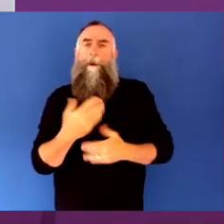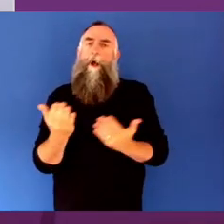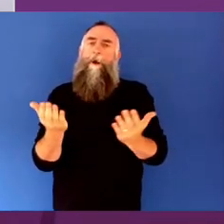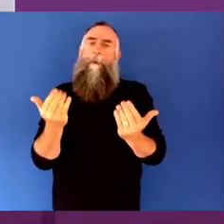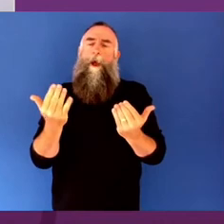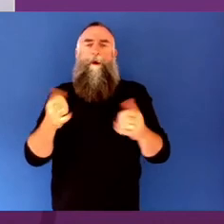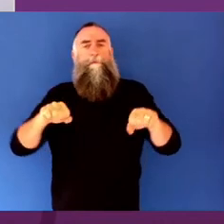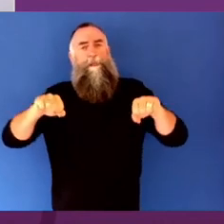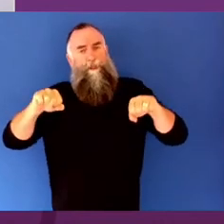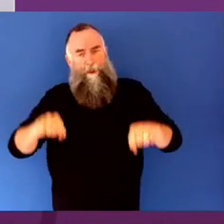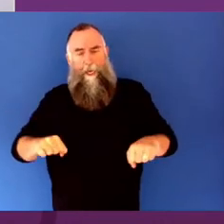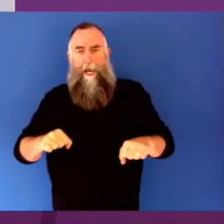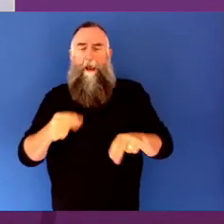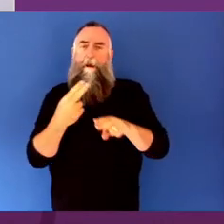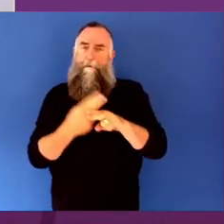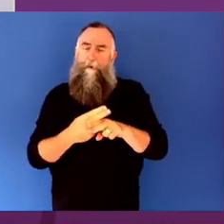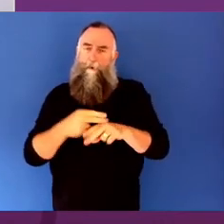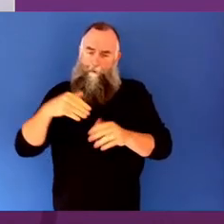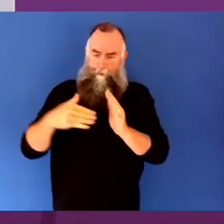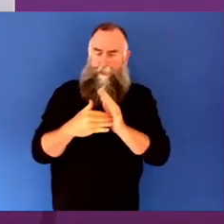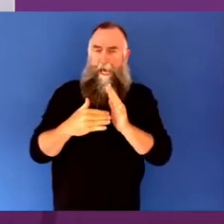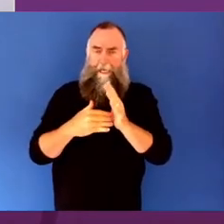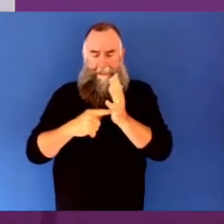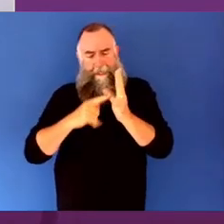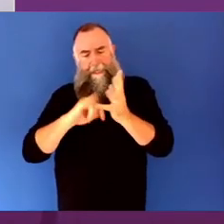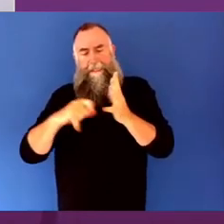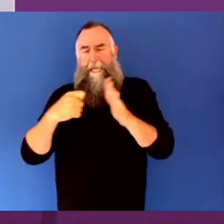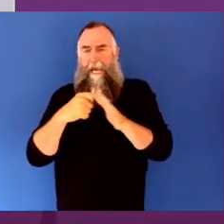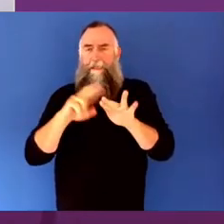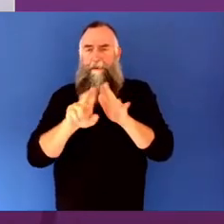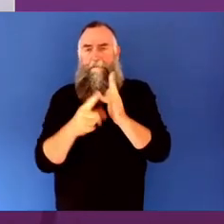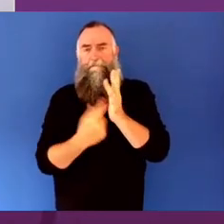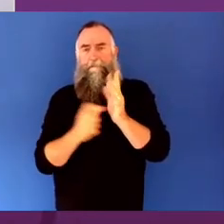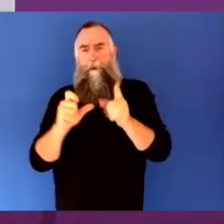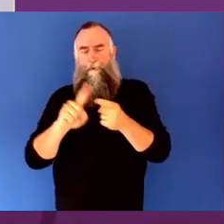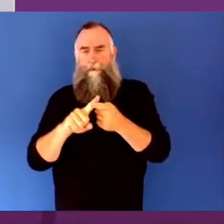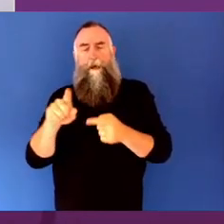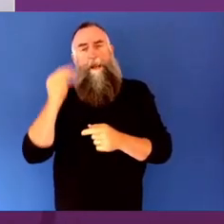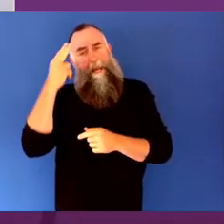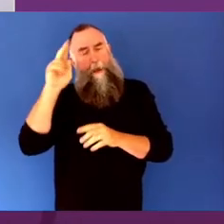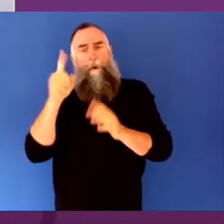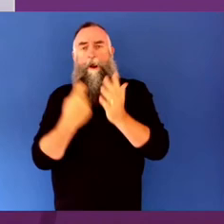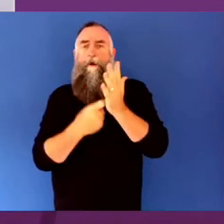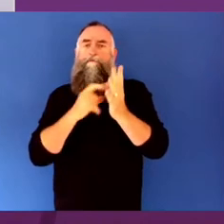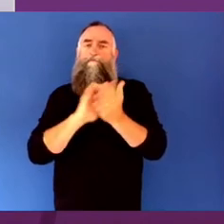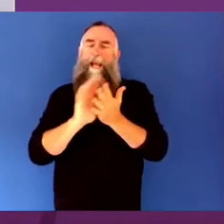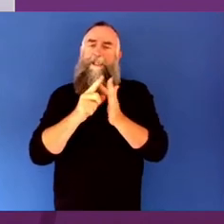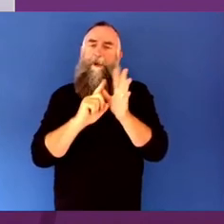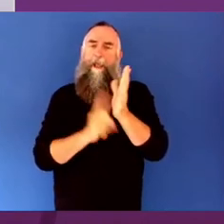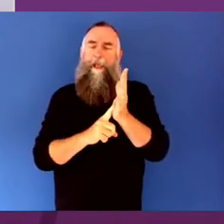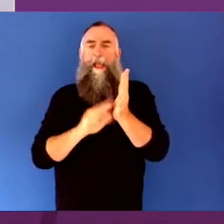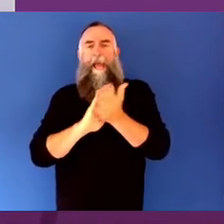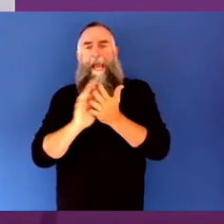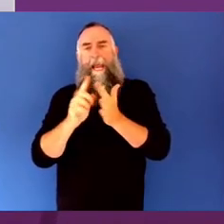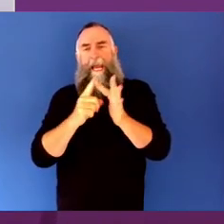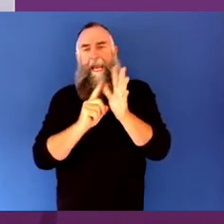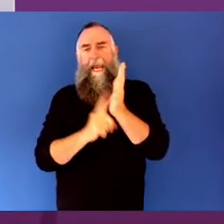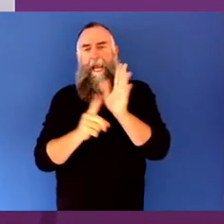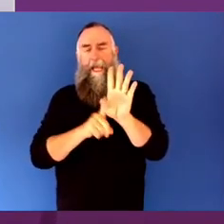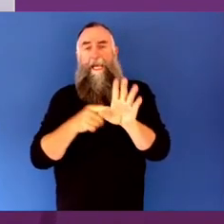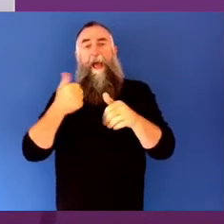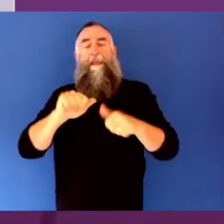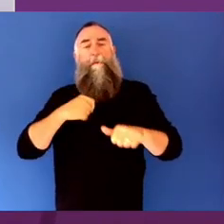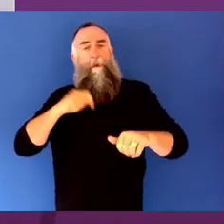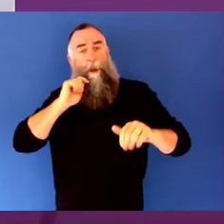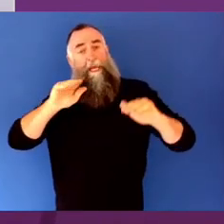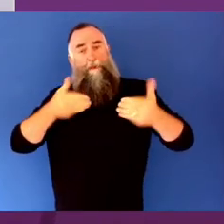Artistic Director of the Adelaide Festival, Rachel Healey, to say a few words and introduce Minister Fletcher. Over to you,